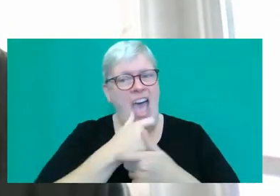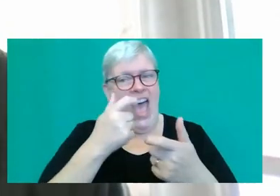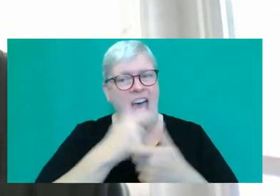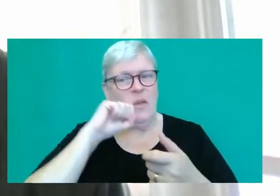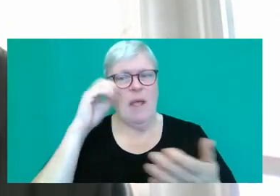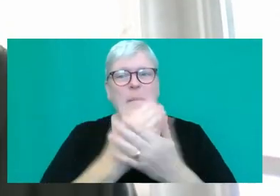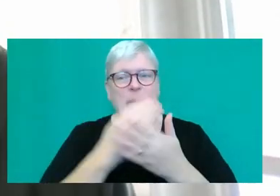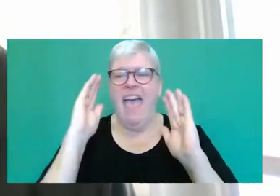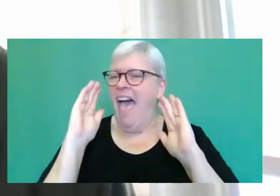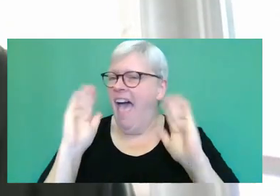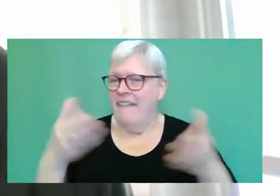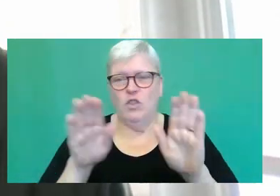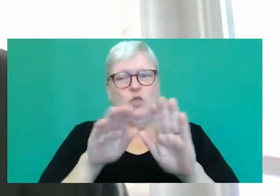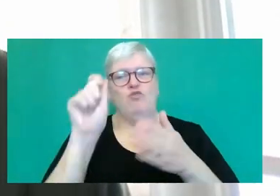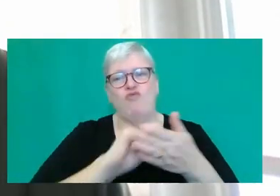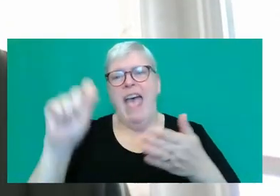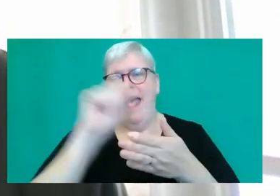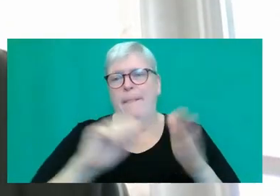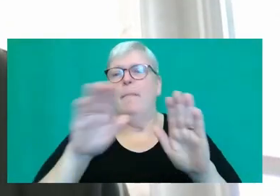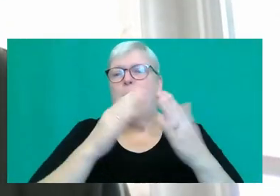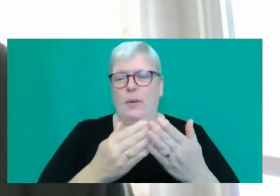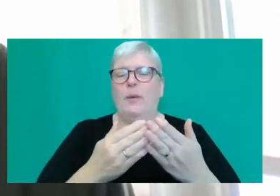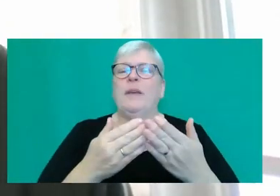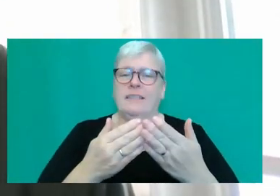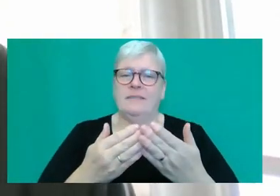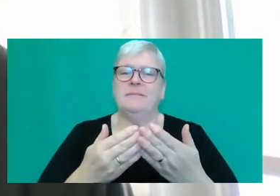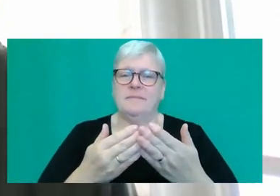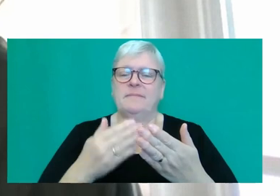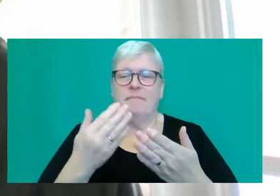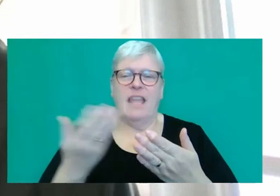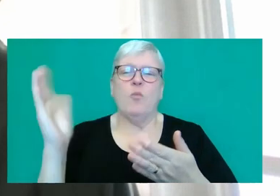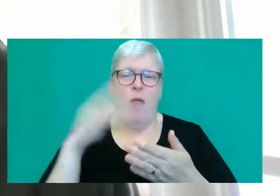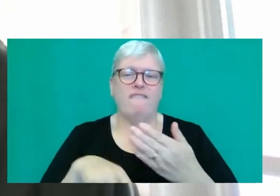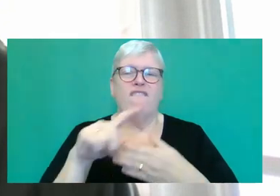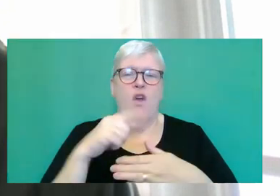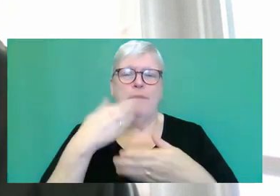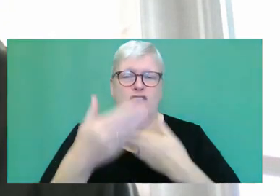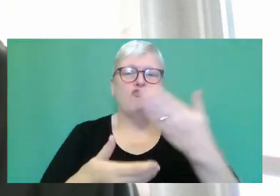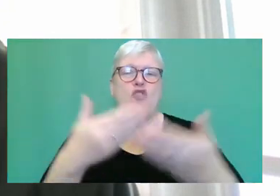to write. So that was kind of where the story originated.